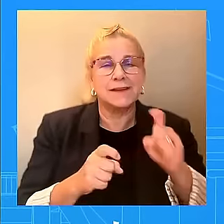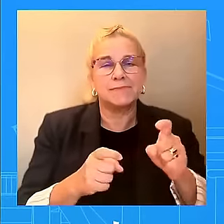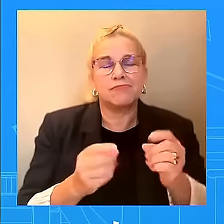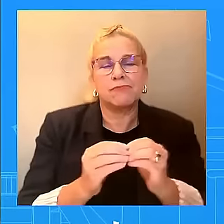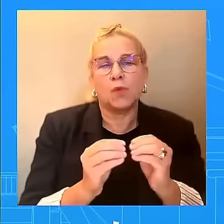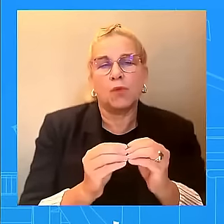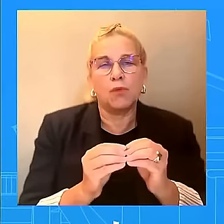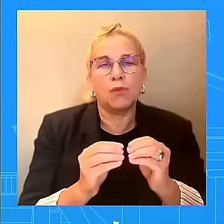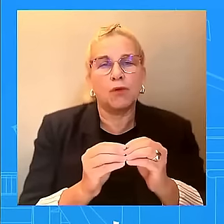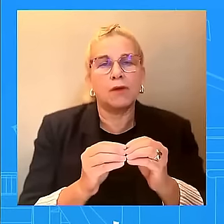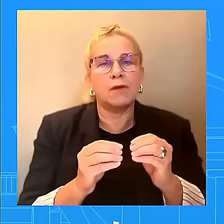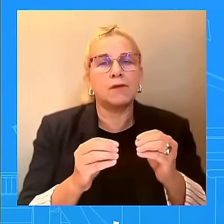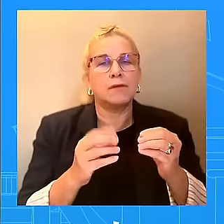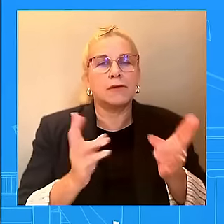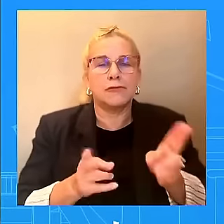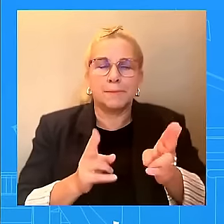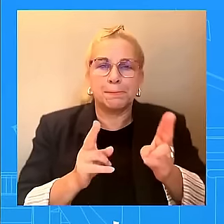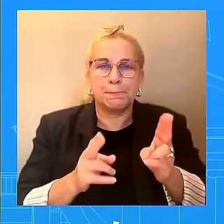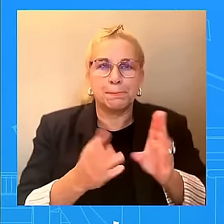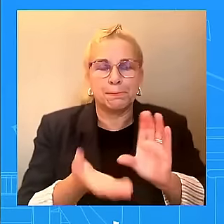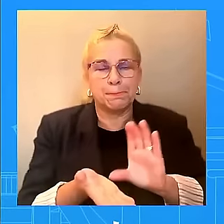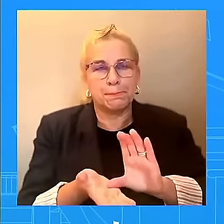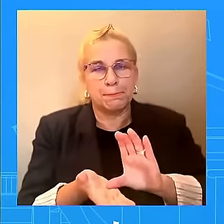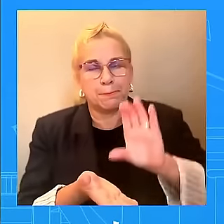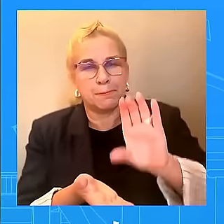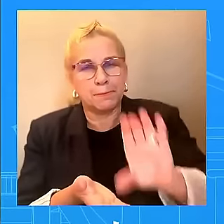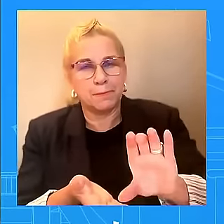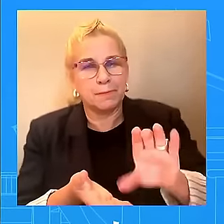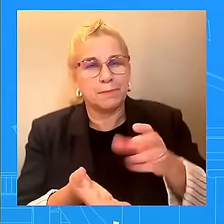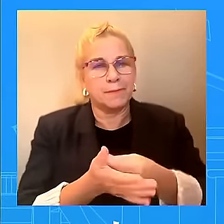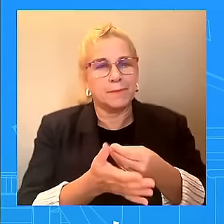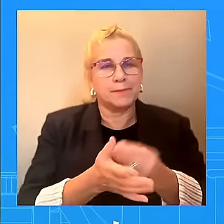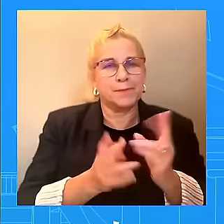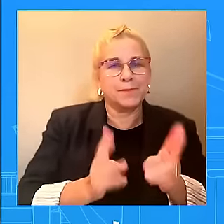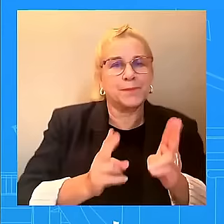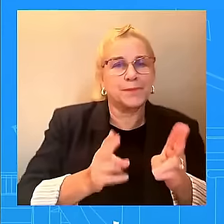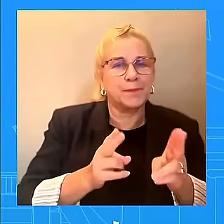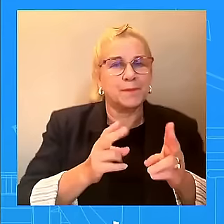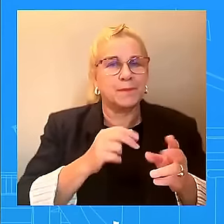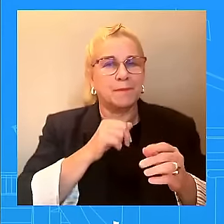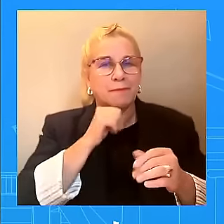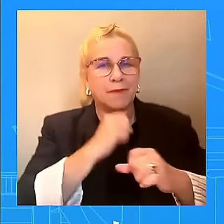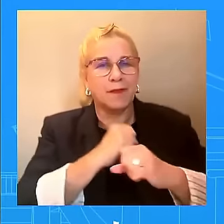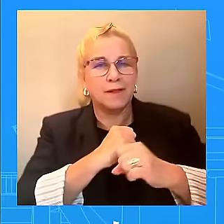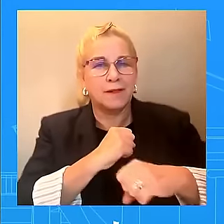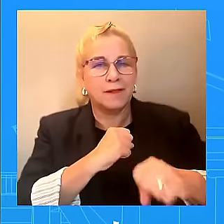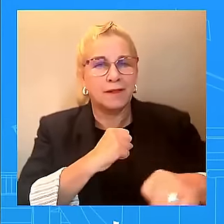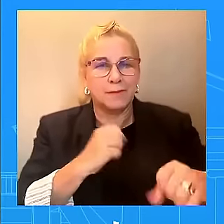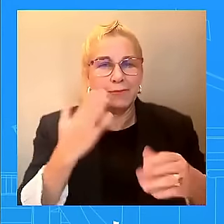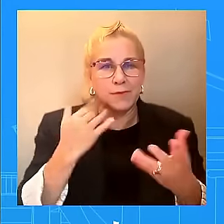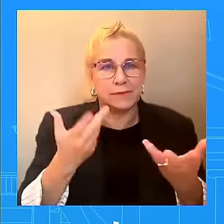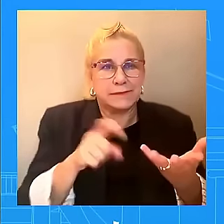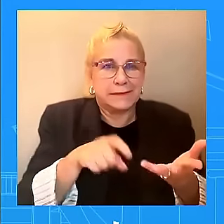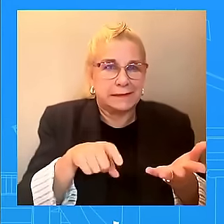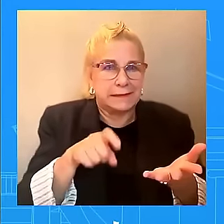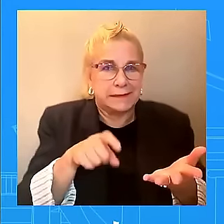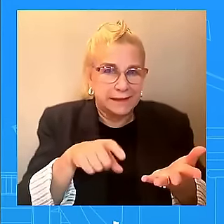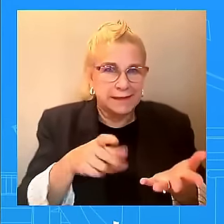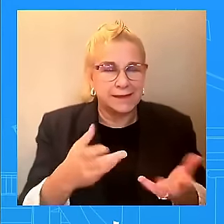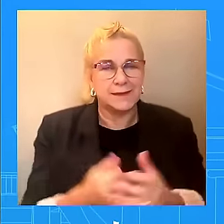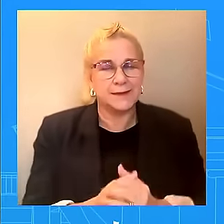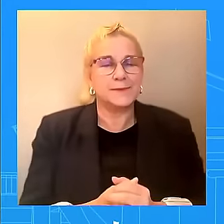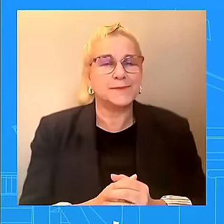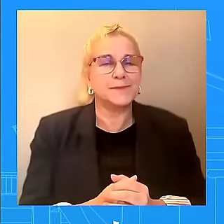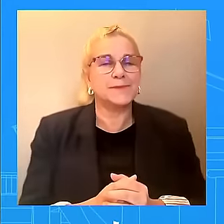wants to see. And that's what the president was calling for. We want Congress to move appropriately, at appropriate speed,